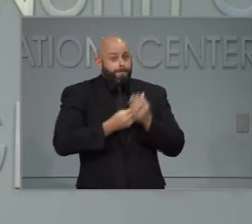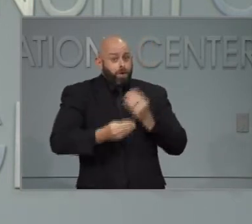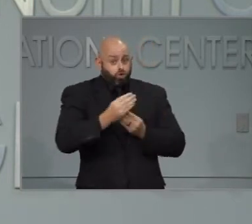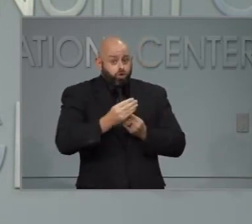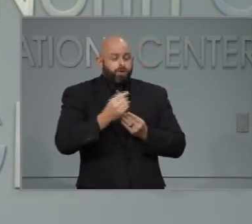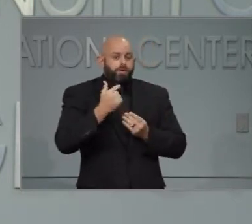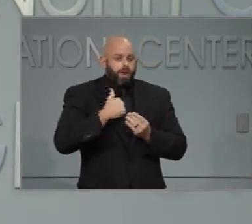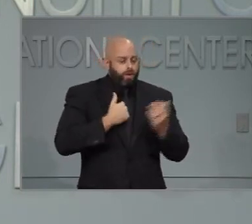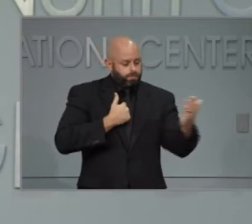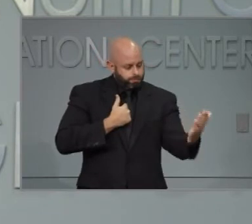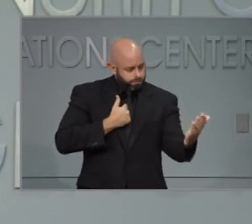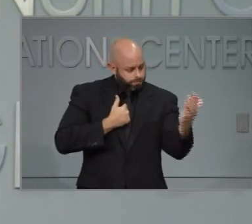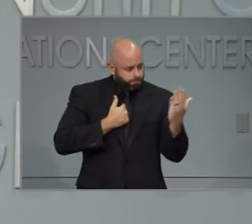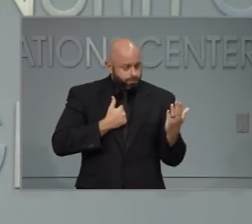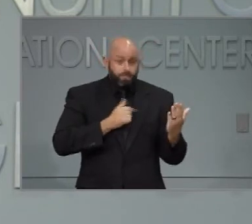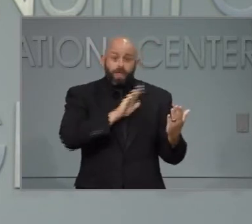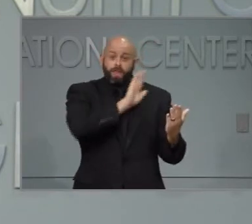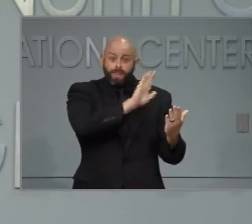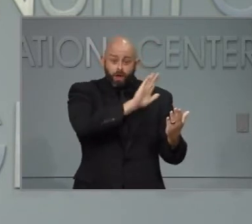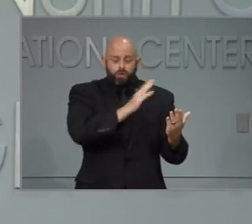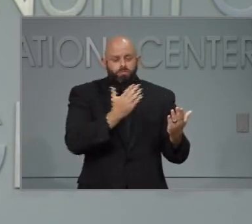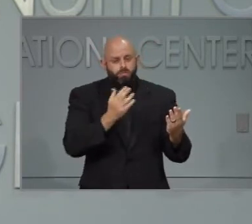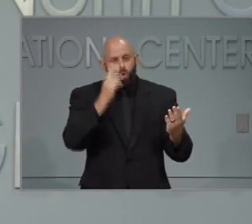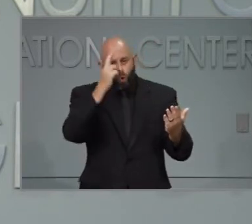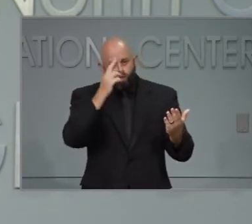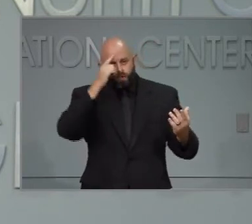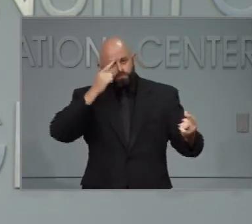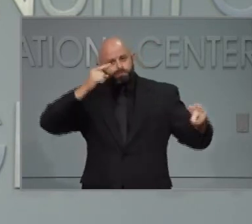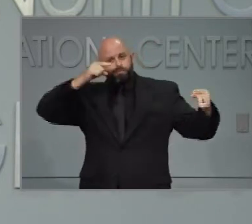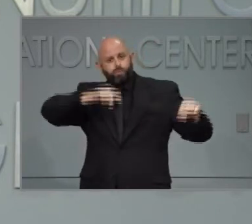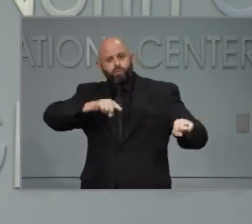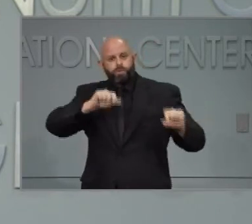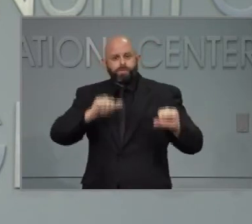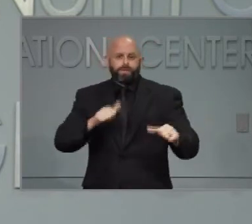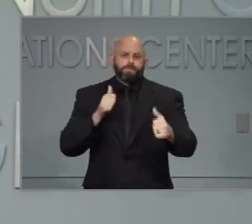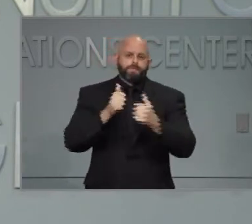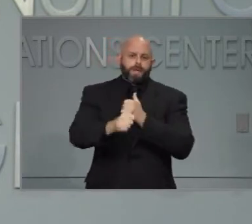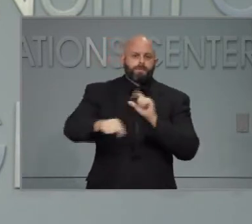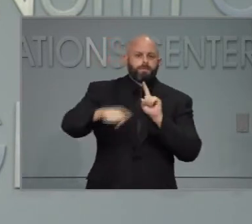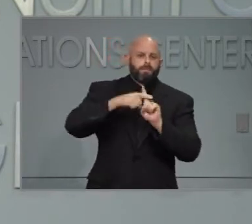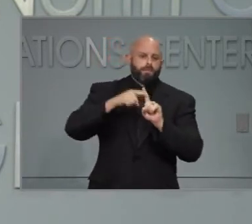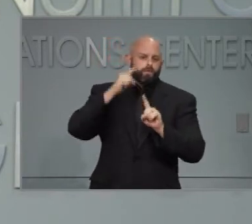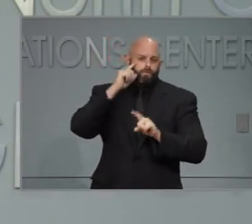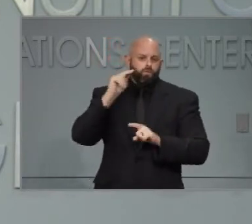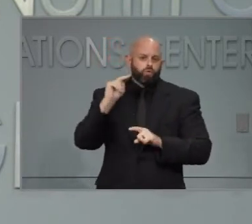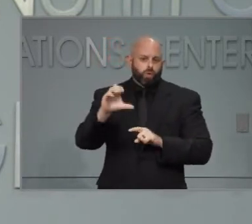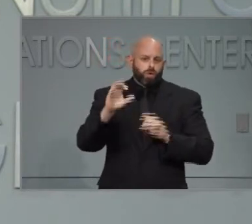they presented this afternoon, and hopefully we can come up with a package that will be positive for North Carolina.